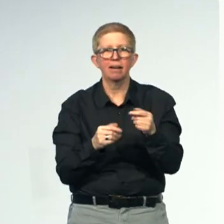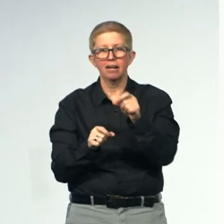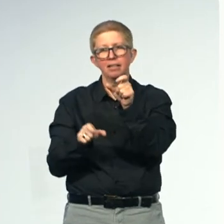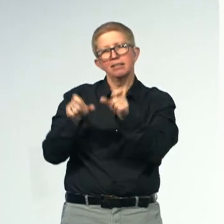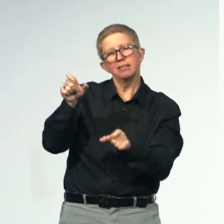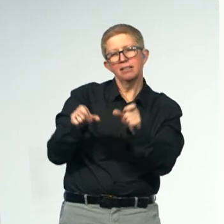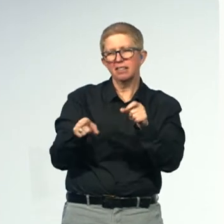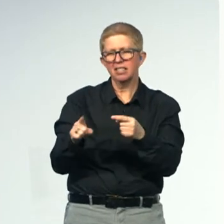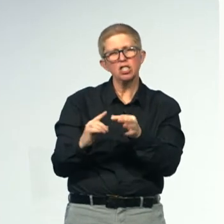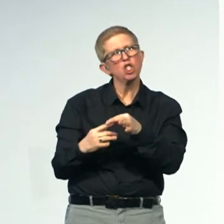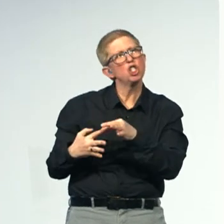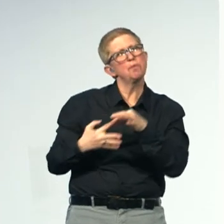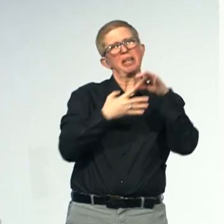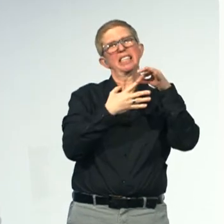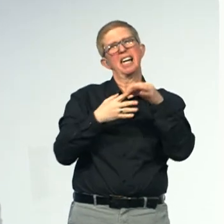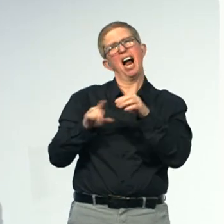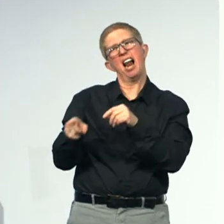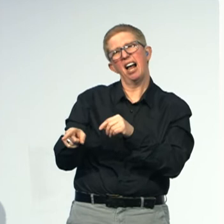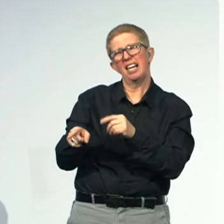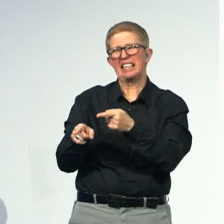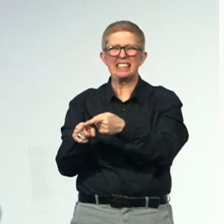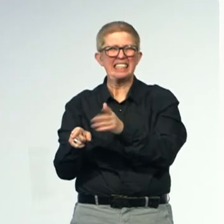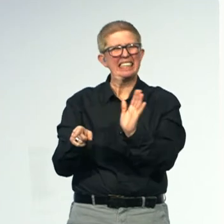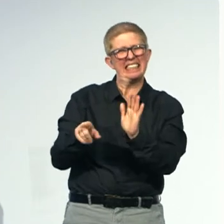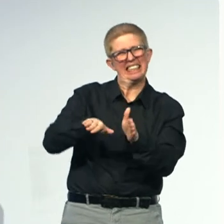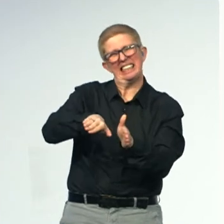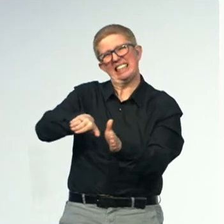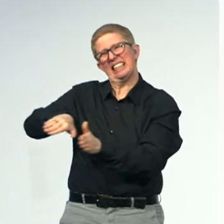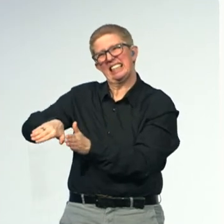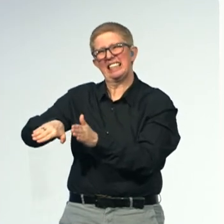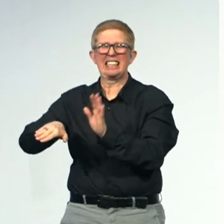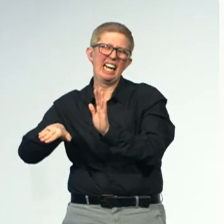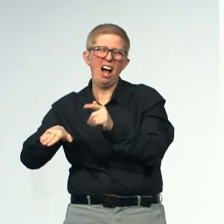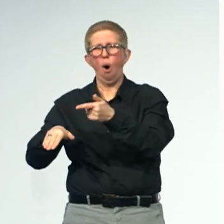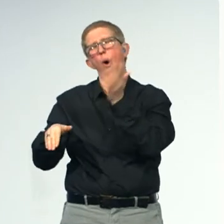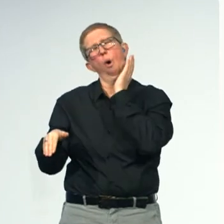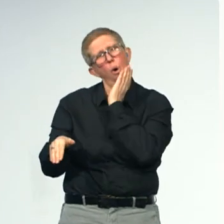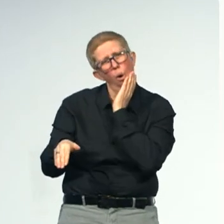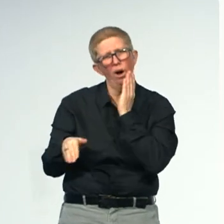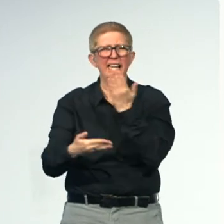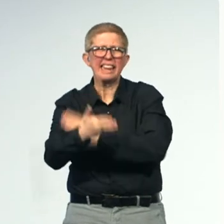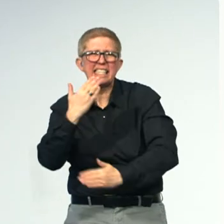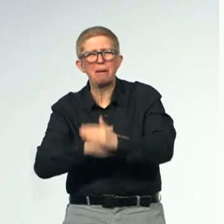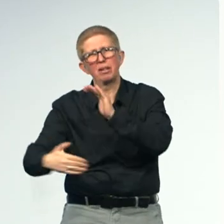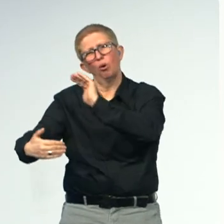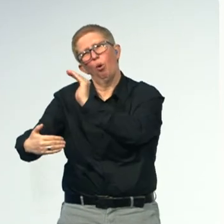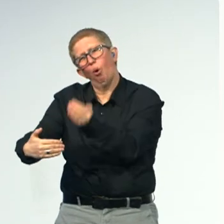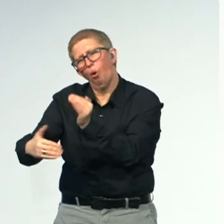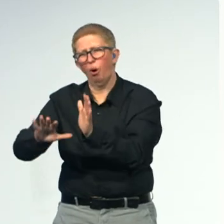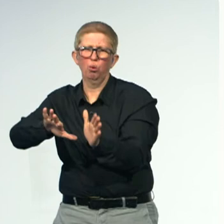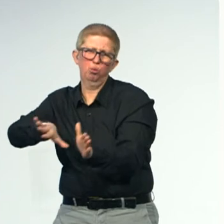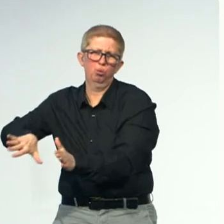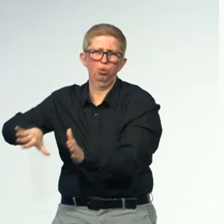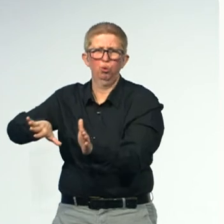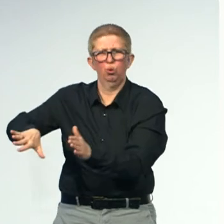doing what's best for people like them and charity. When it comes to education, it's quite easy,